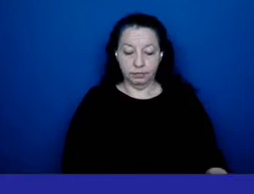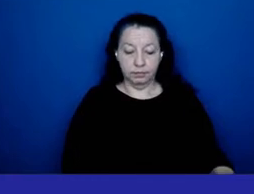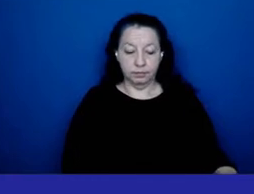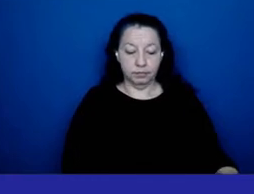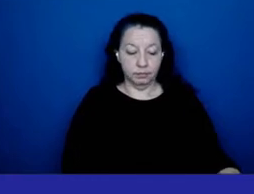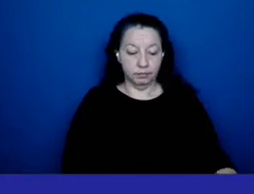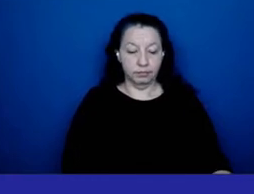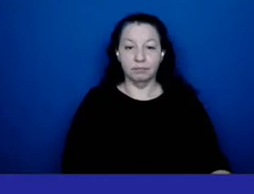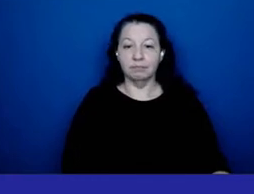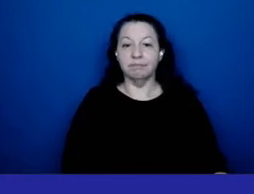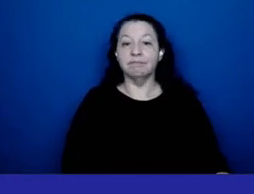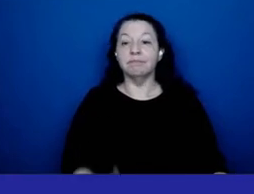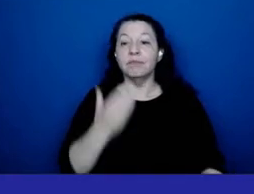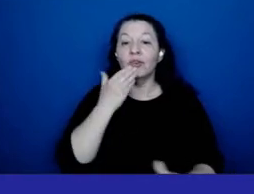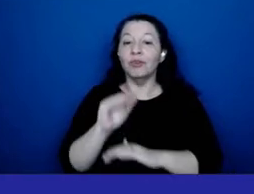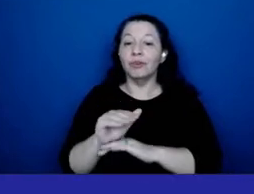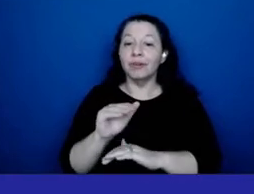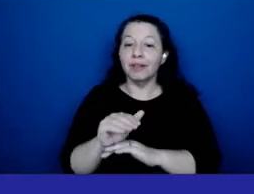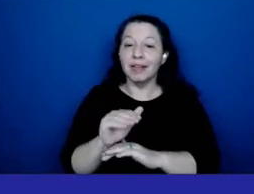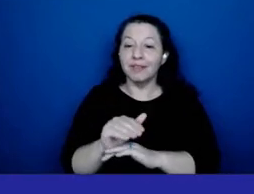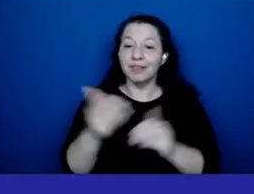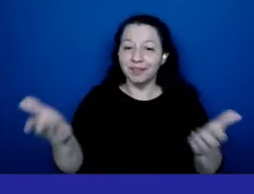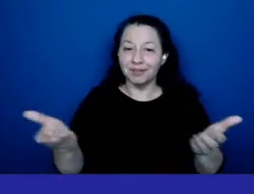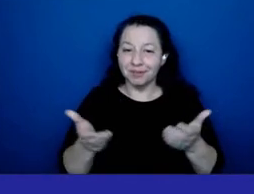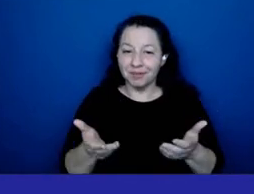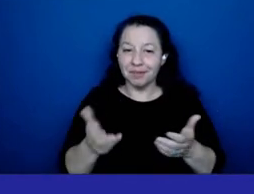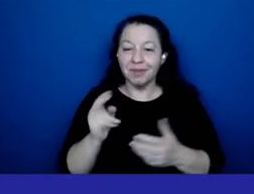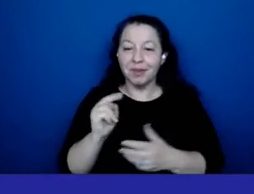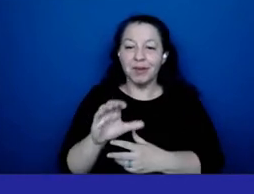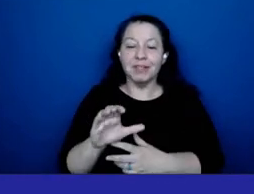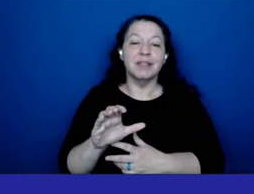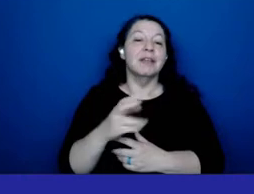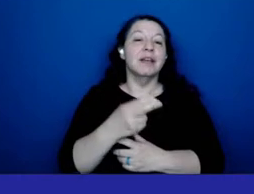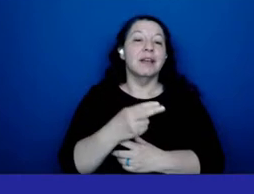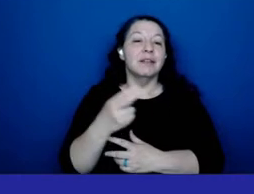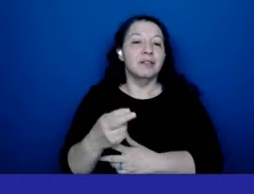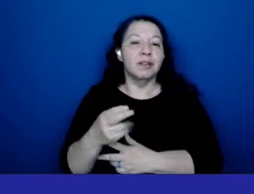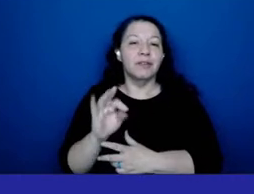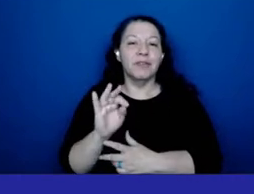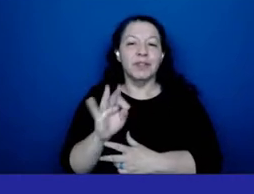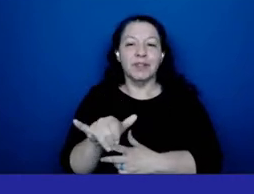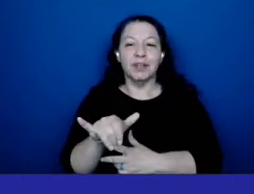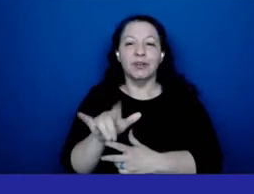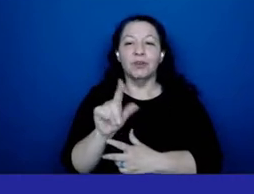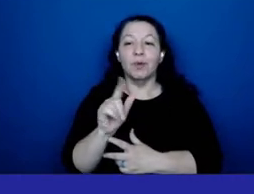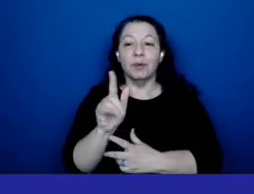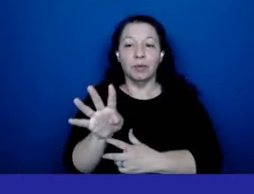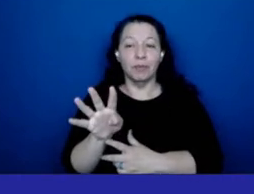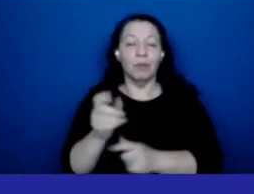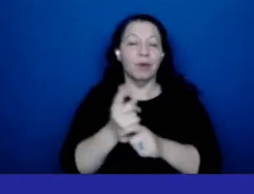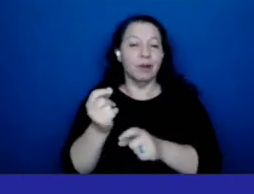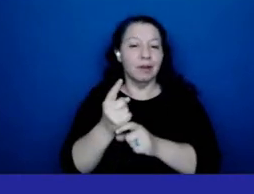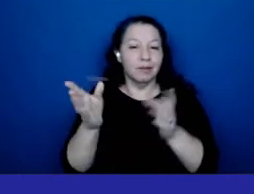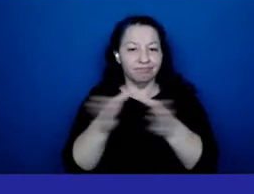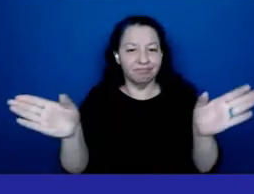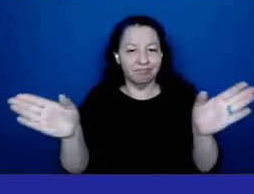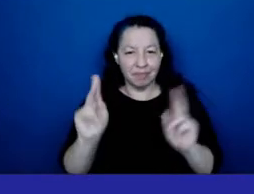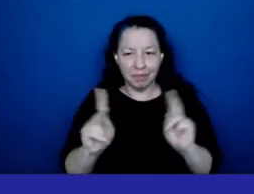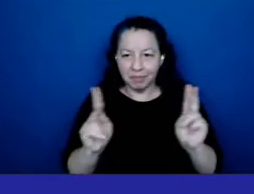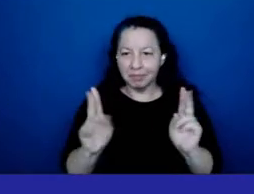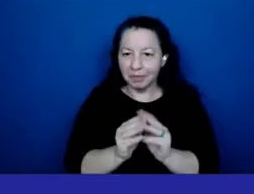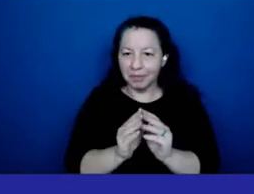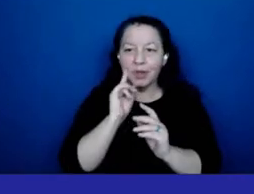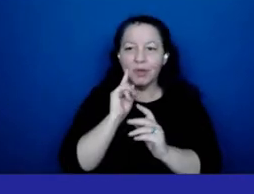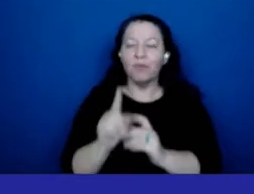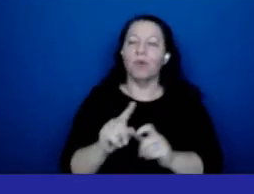okay so good evening and welcome to the nyc health and hospitals fiscal year 2024 annual public meeting for the boroughs of queens